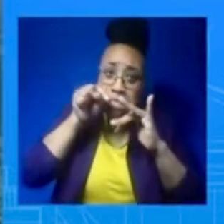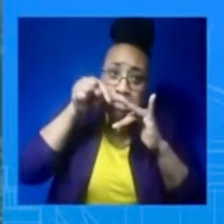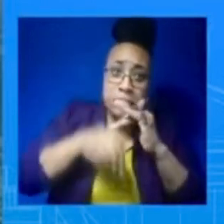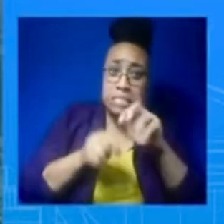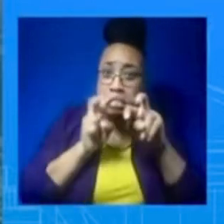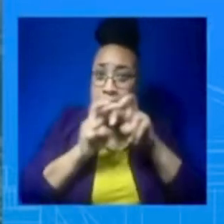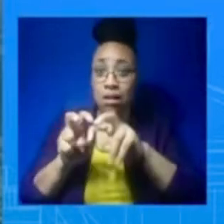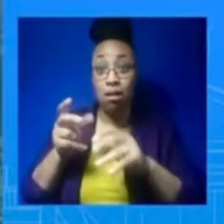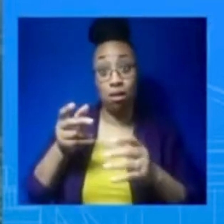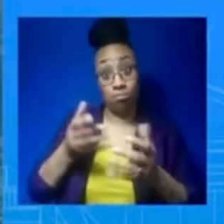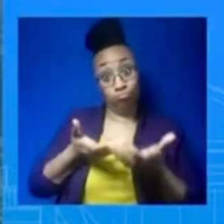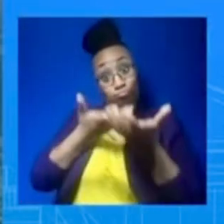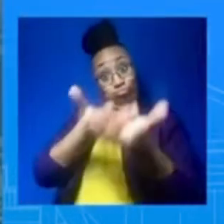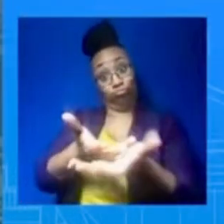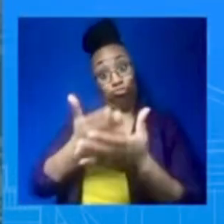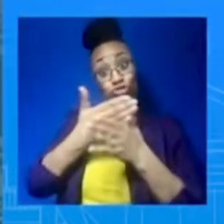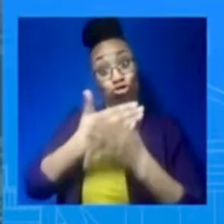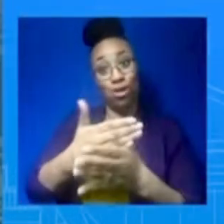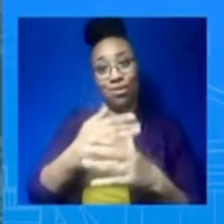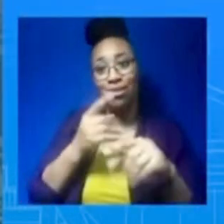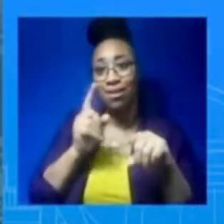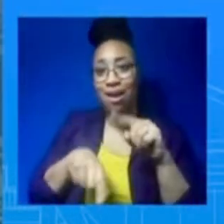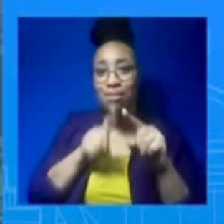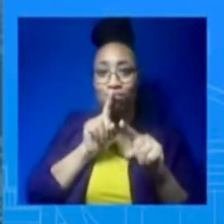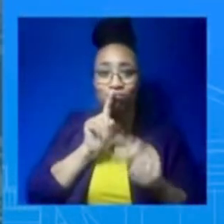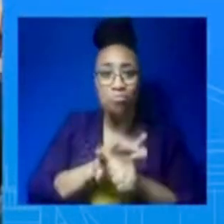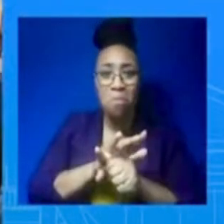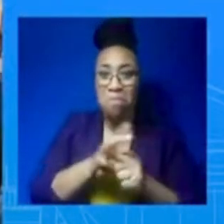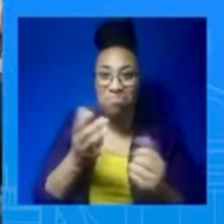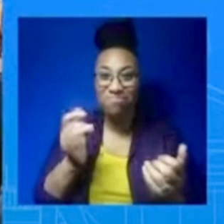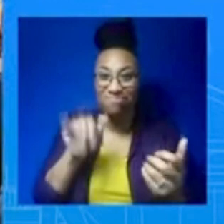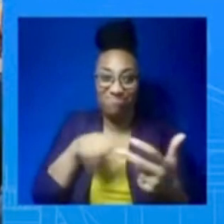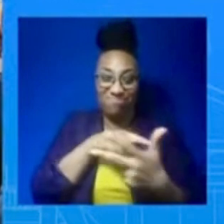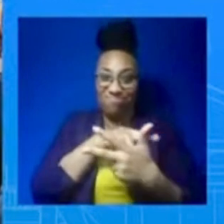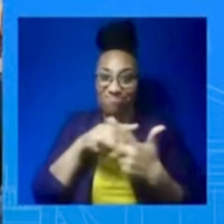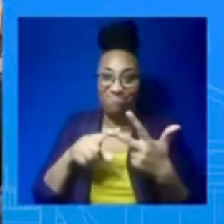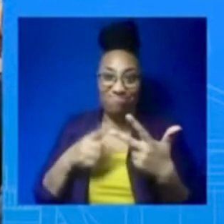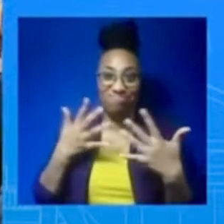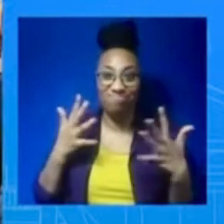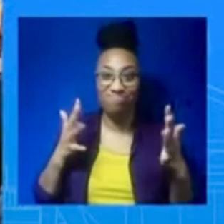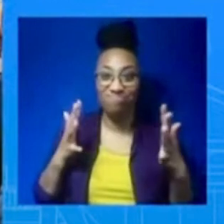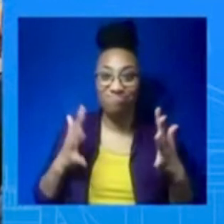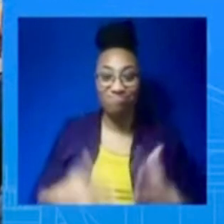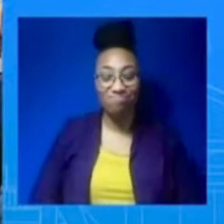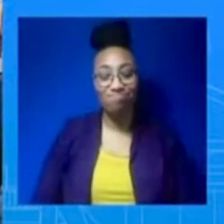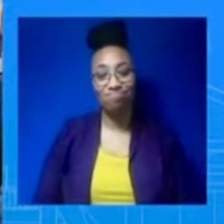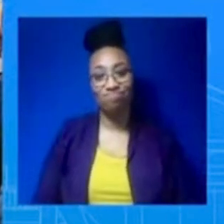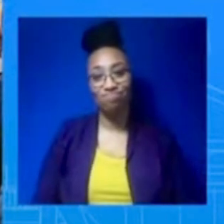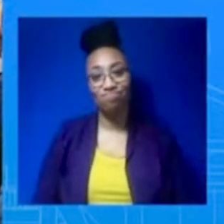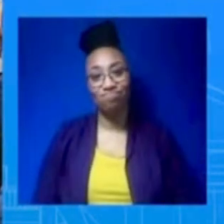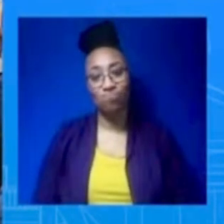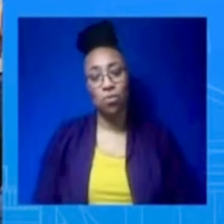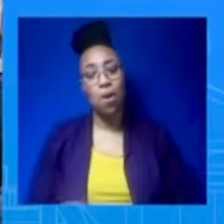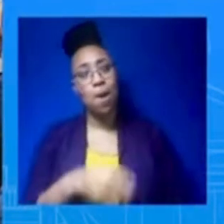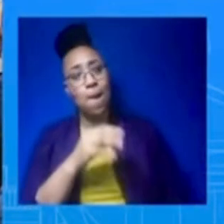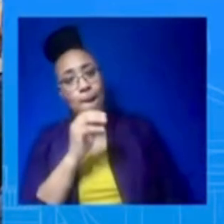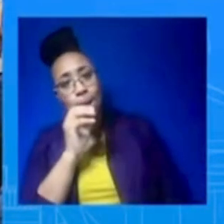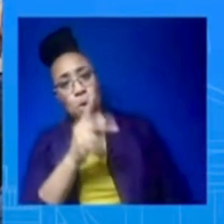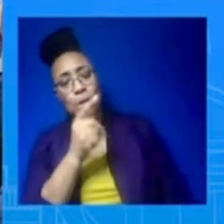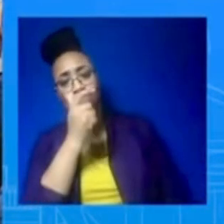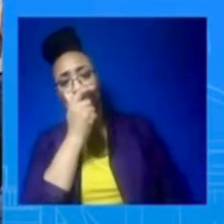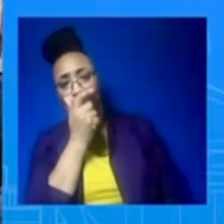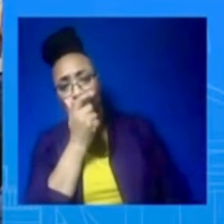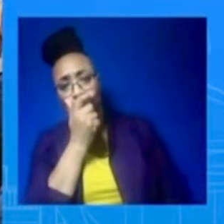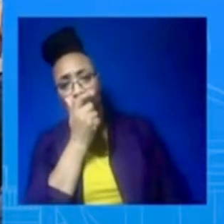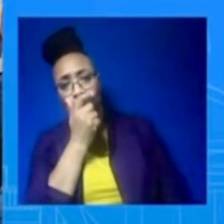I had a question on President Biden's talk with Xi Jinping. So as the administration is trying to ease tensions, the House Select Committee